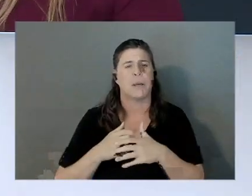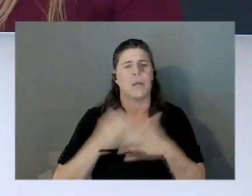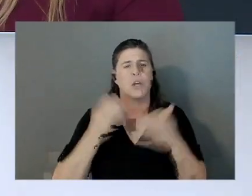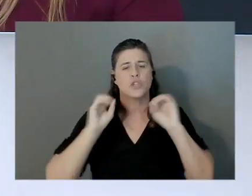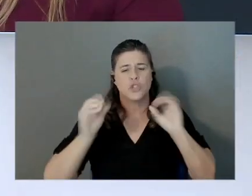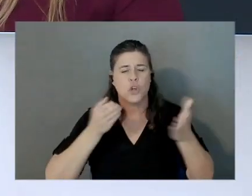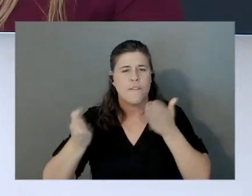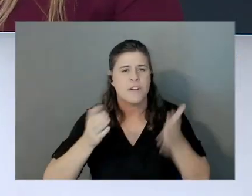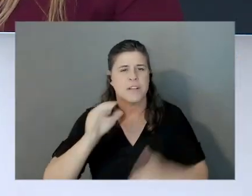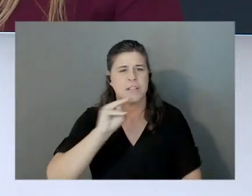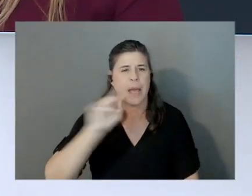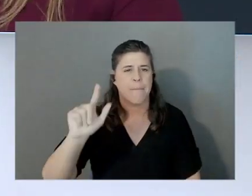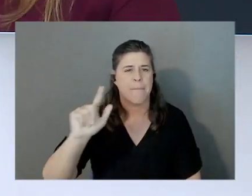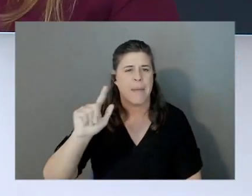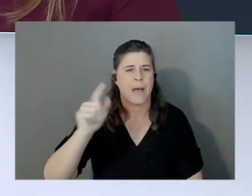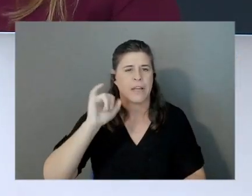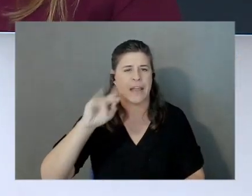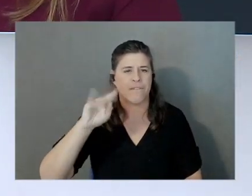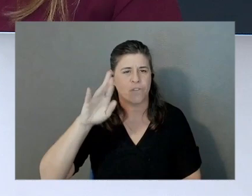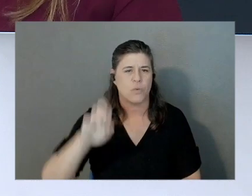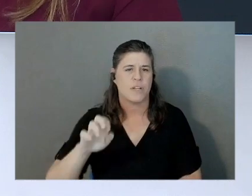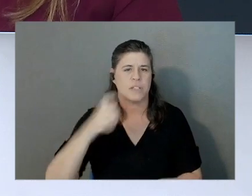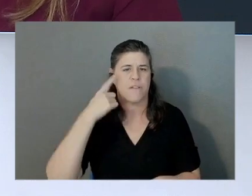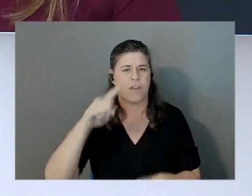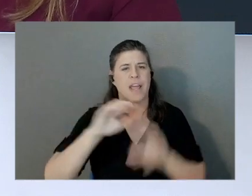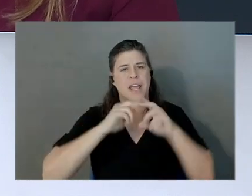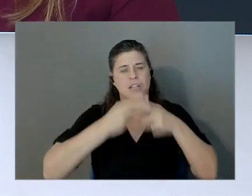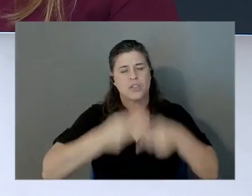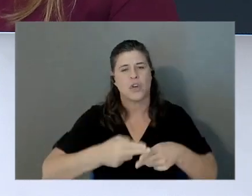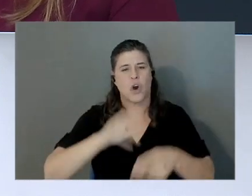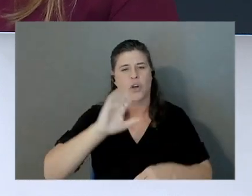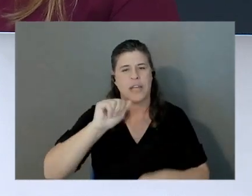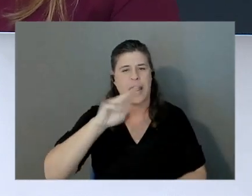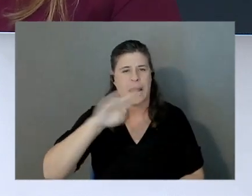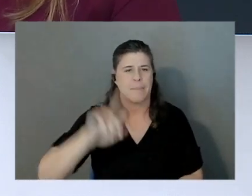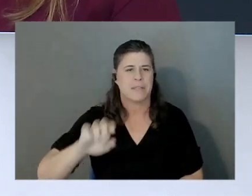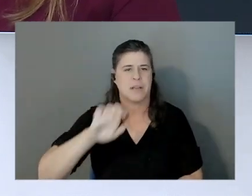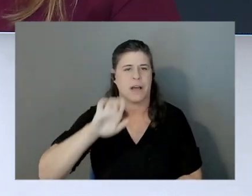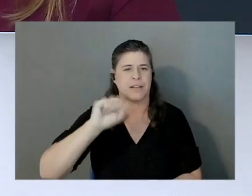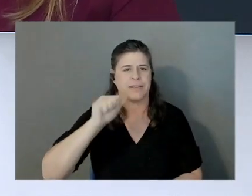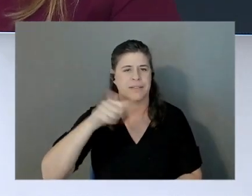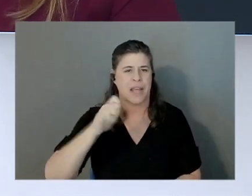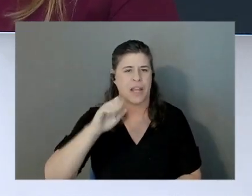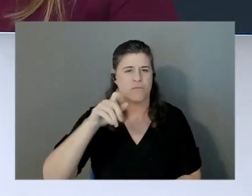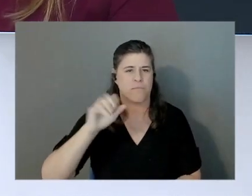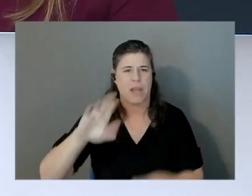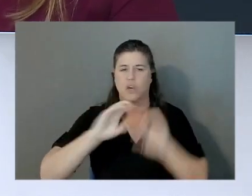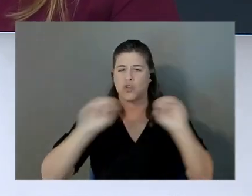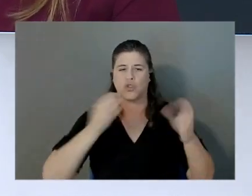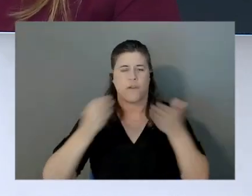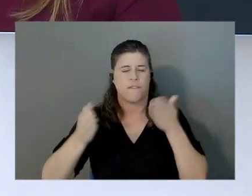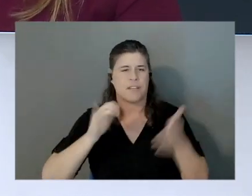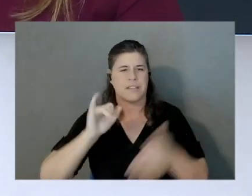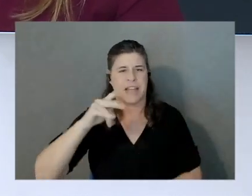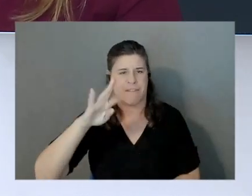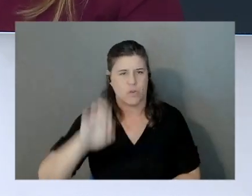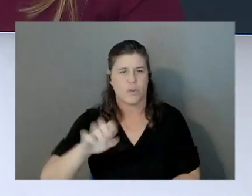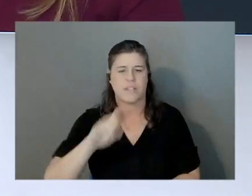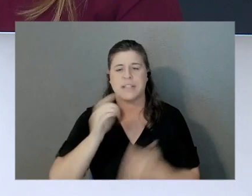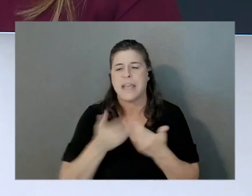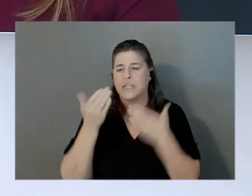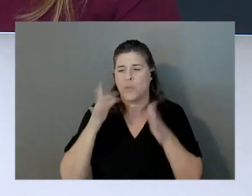inference option on cloud. It's called Amazon SageMaker Serverless Inference. It's an easy way for customers to deploy models